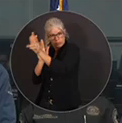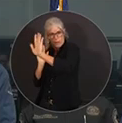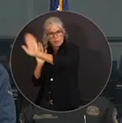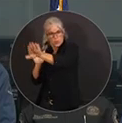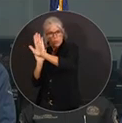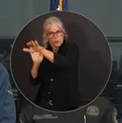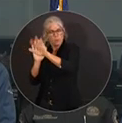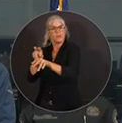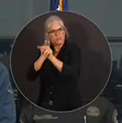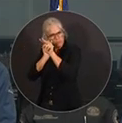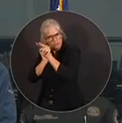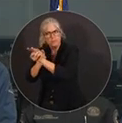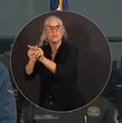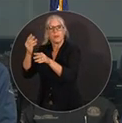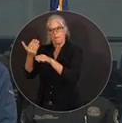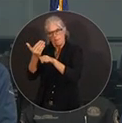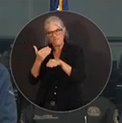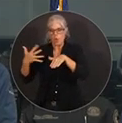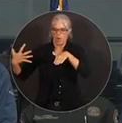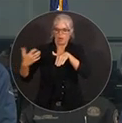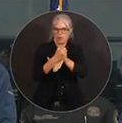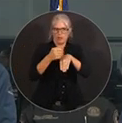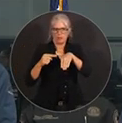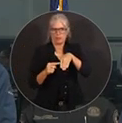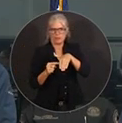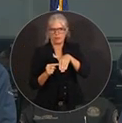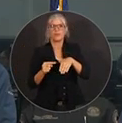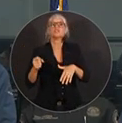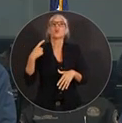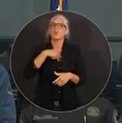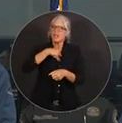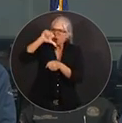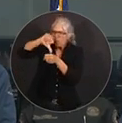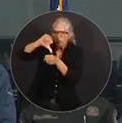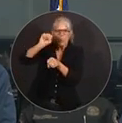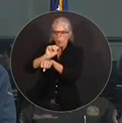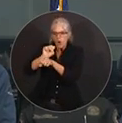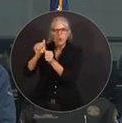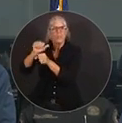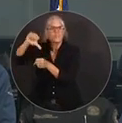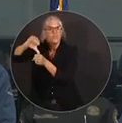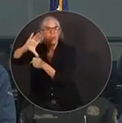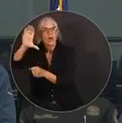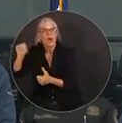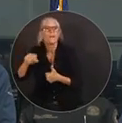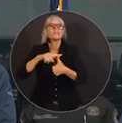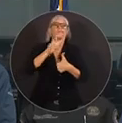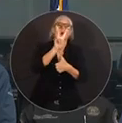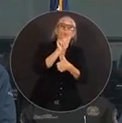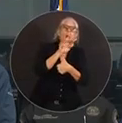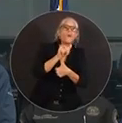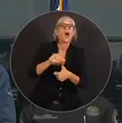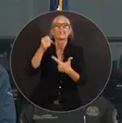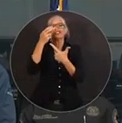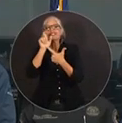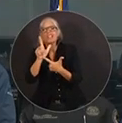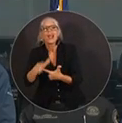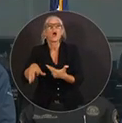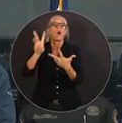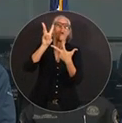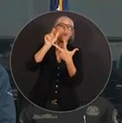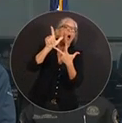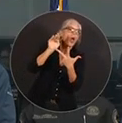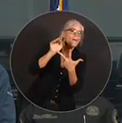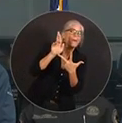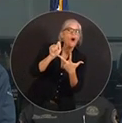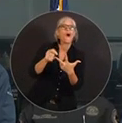impact area. We're also working with fuel companies such as Racetrack, Wawa, Shell, and Walmart to ensure fuel trucks are working 24